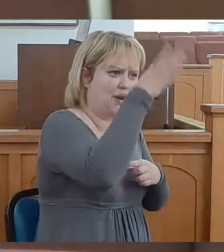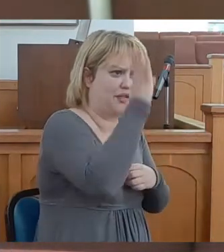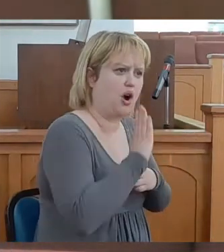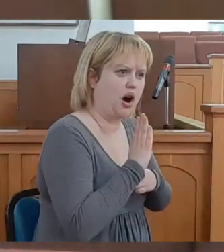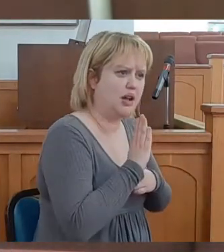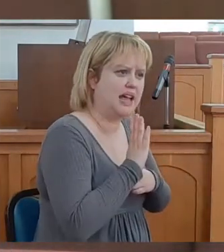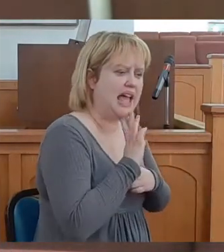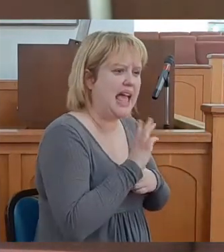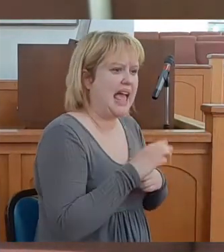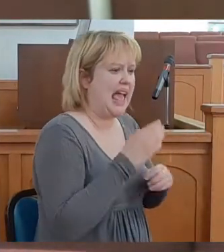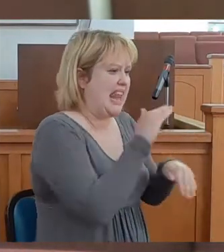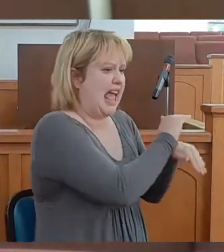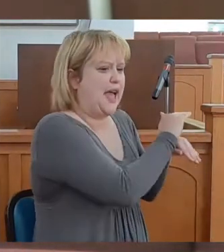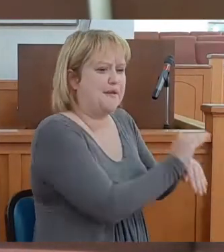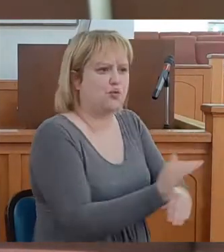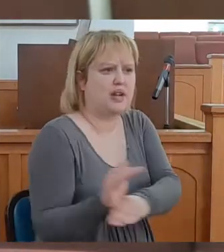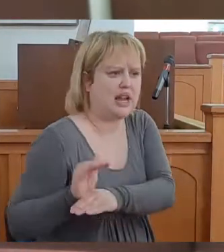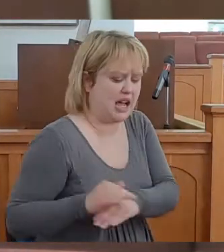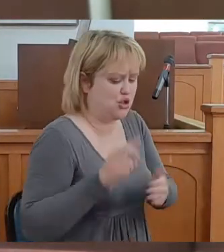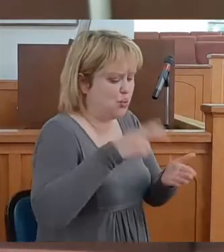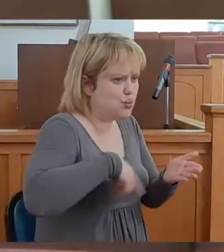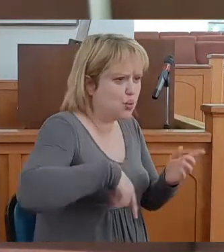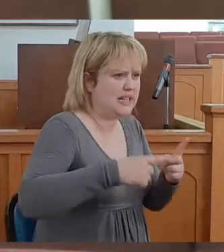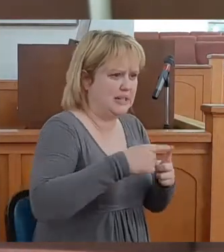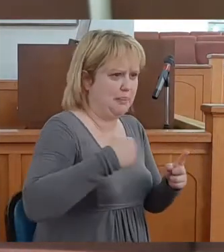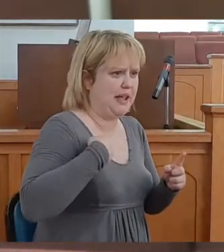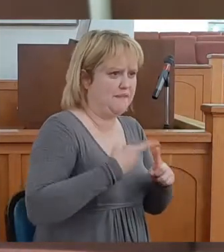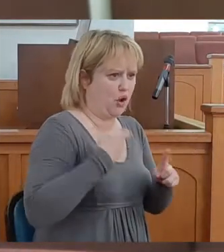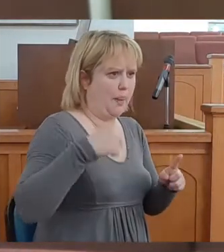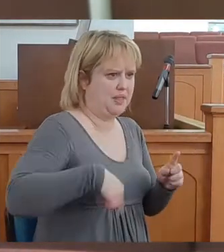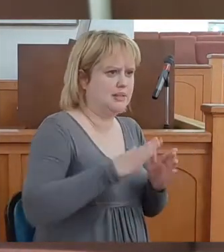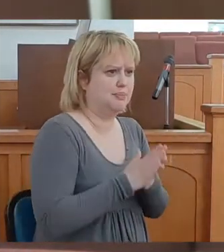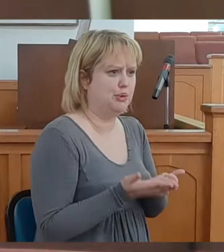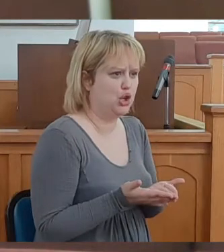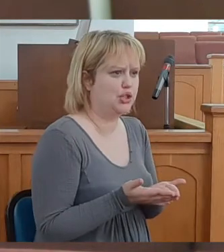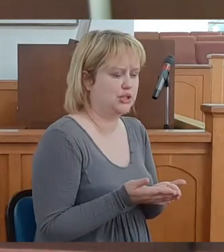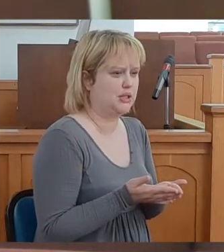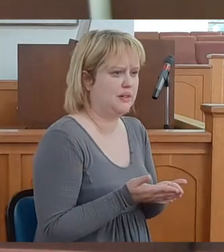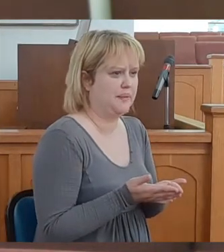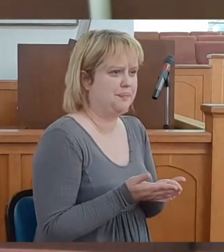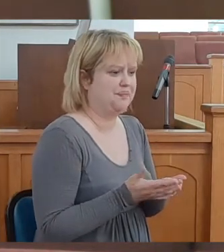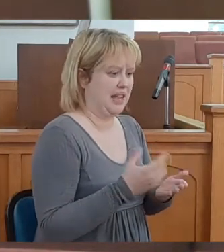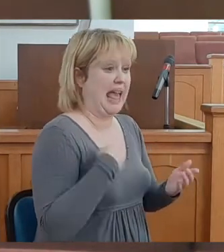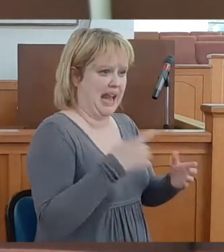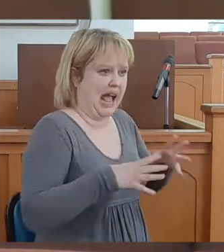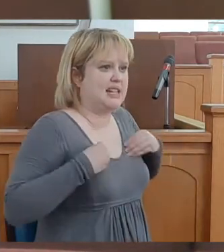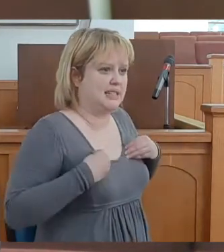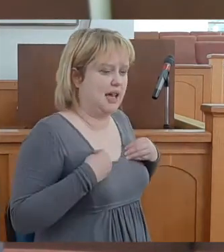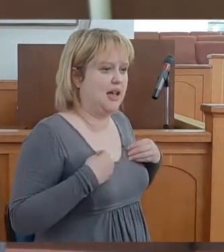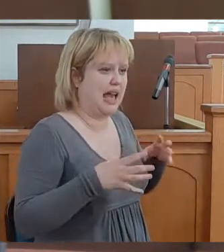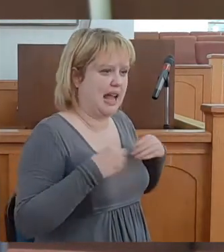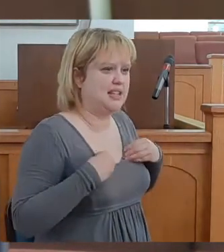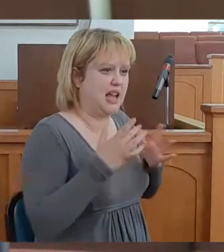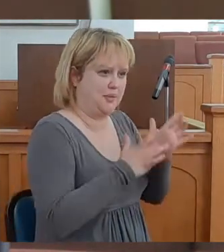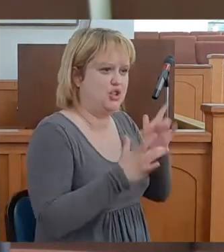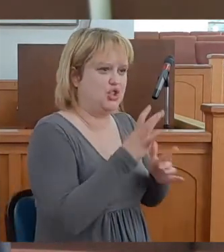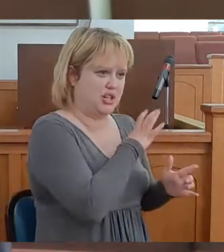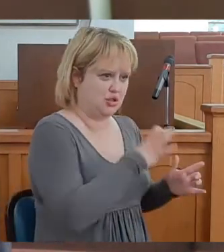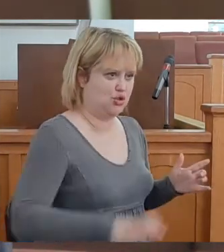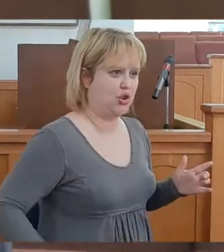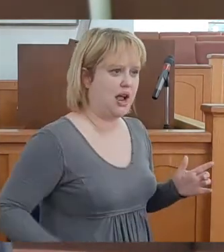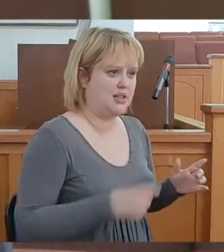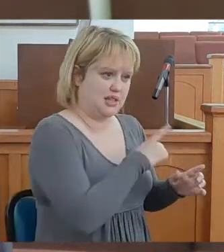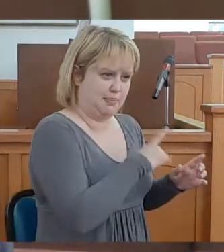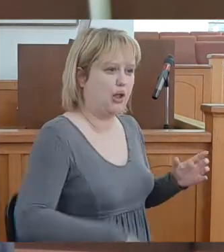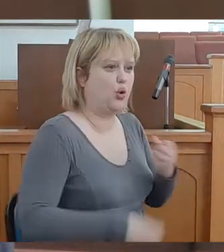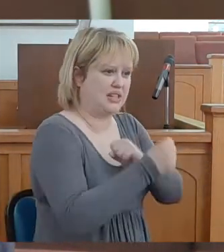And every night she would read to me from this book, and I accepted Jesus Christ as my Lord and